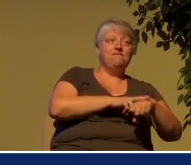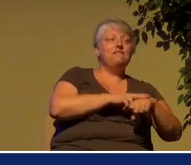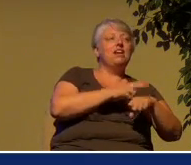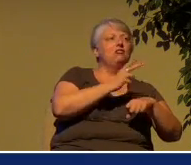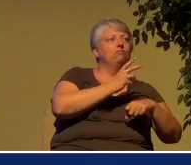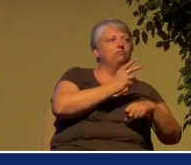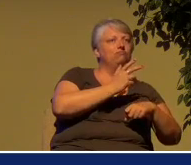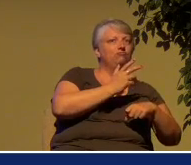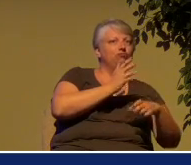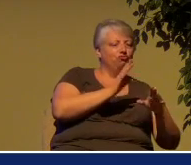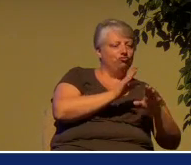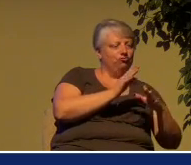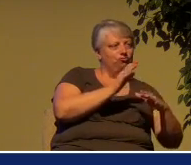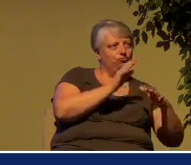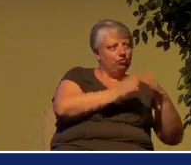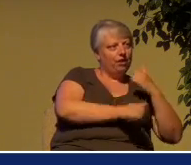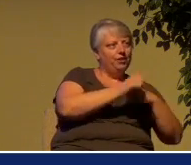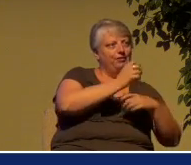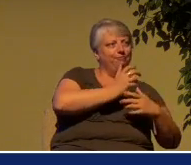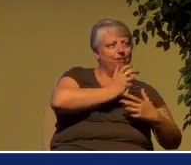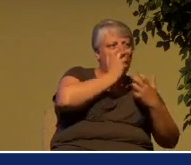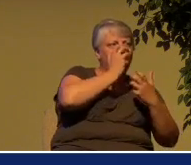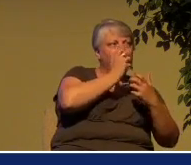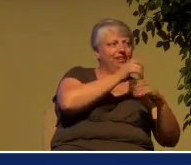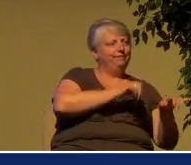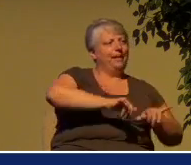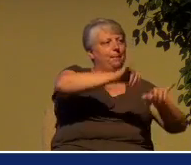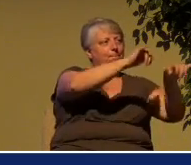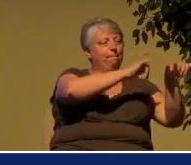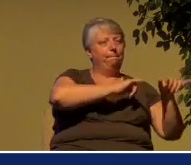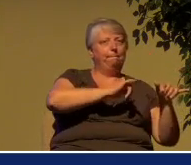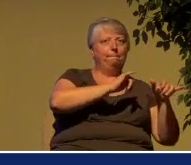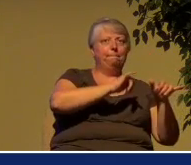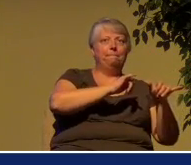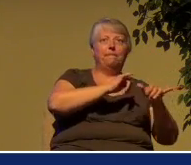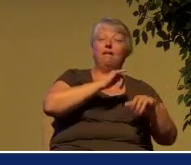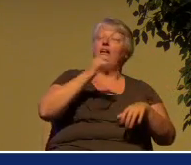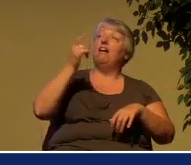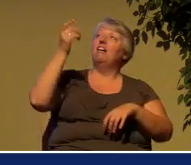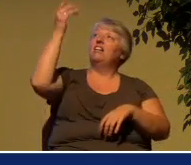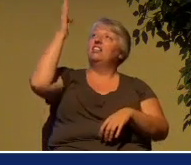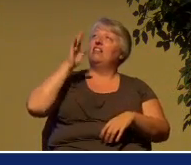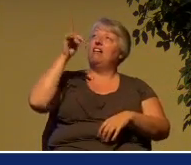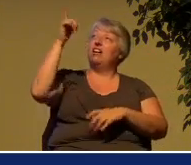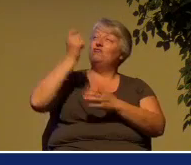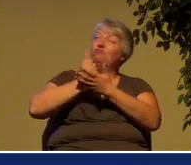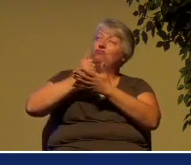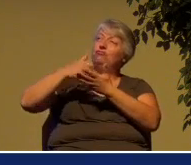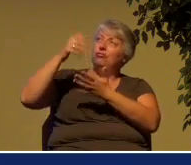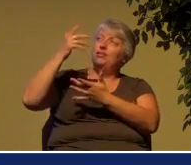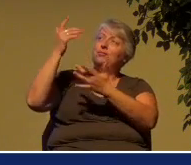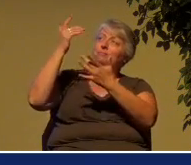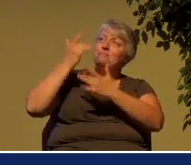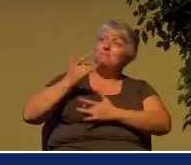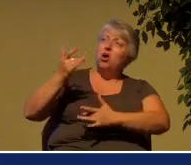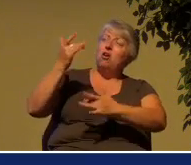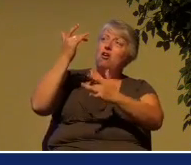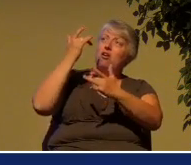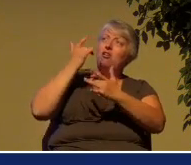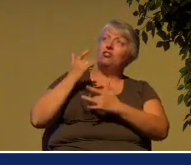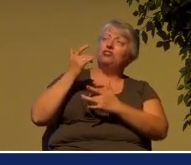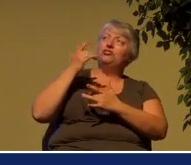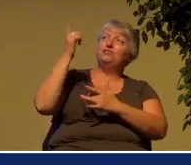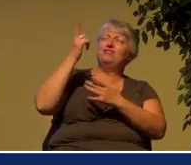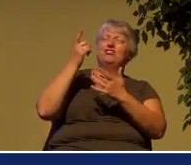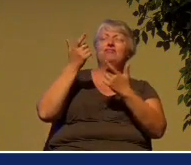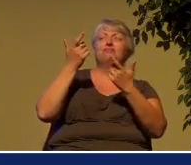like the rest of mankind. But God, who is rich in mercy, out of the great